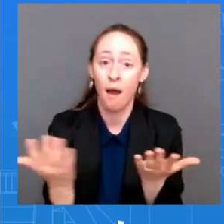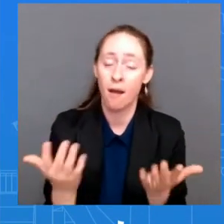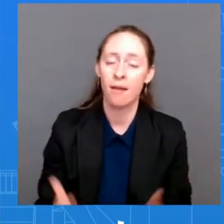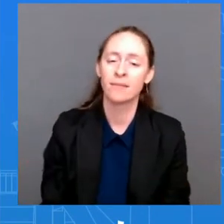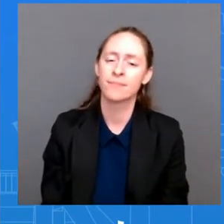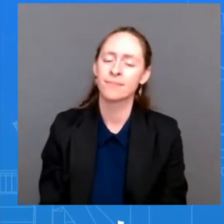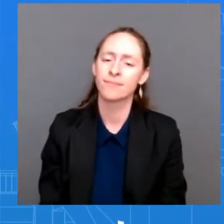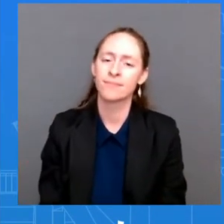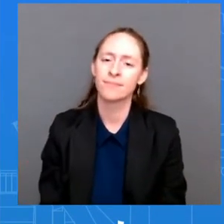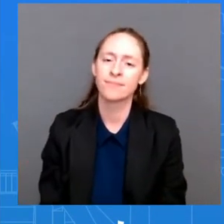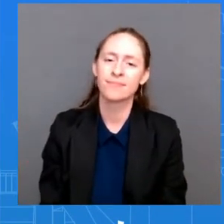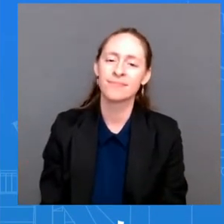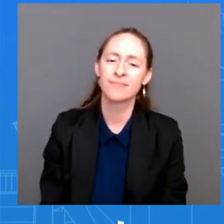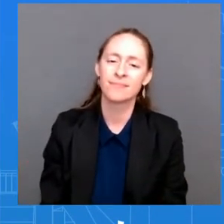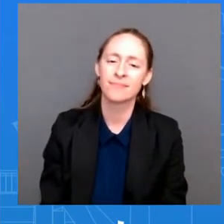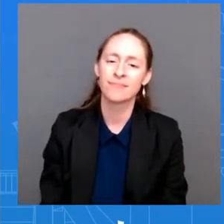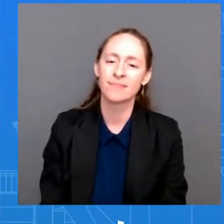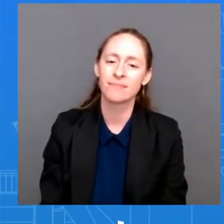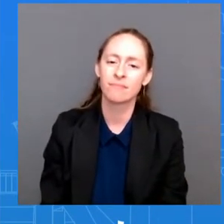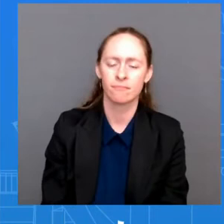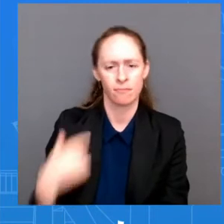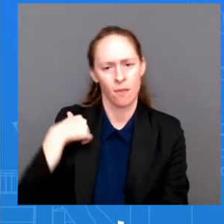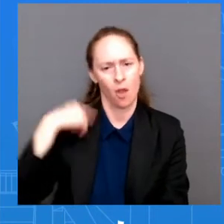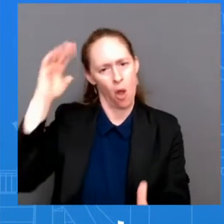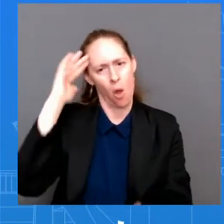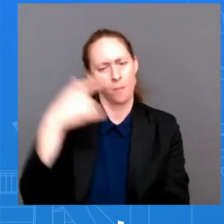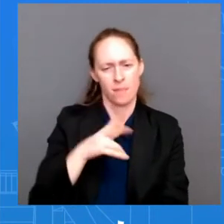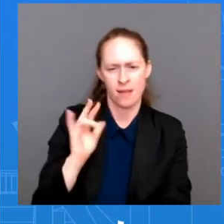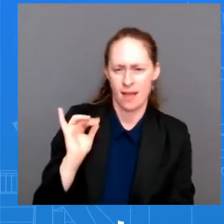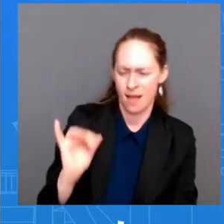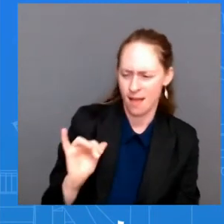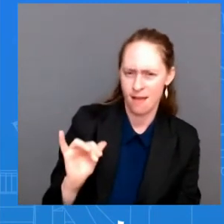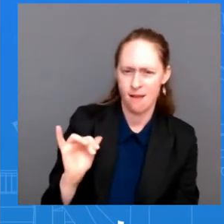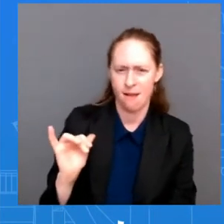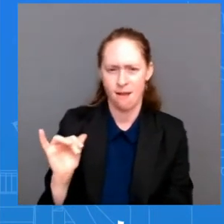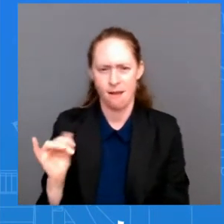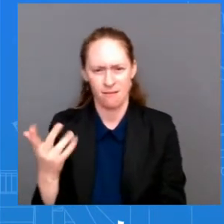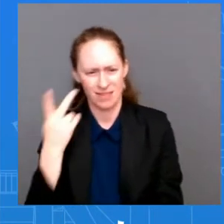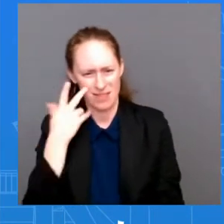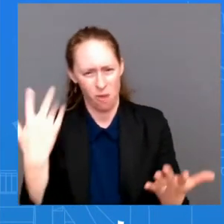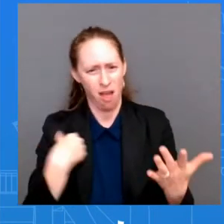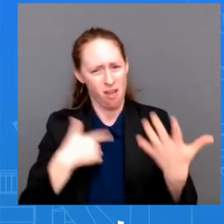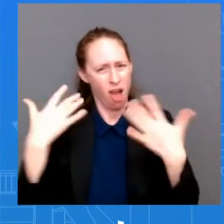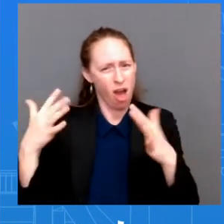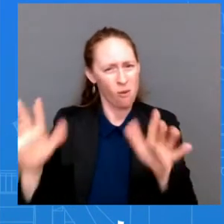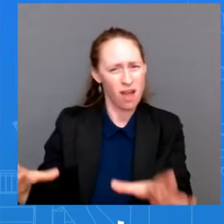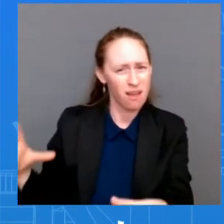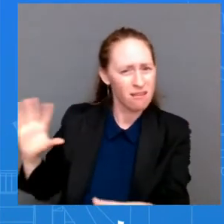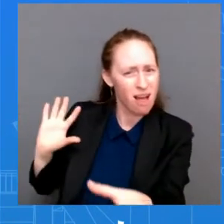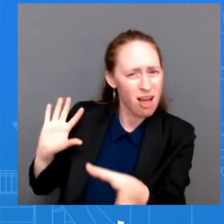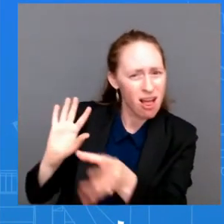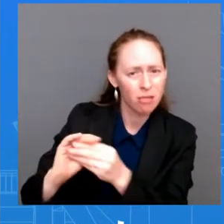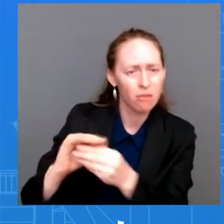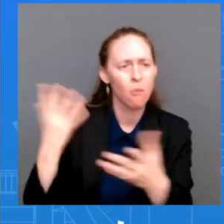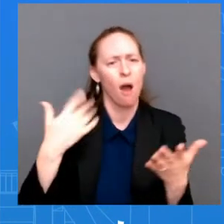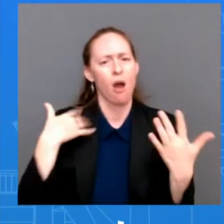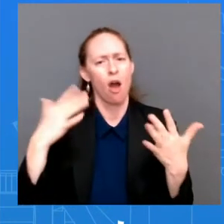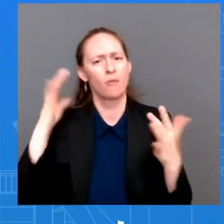and everything we've said, including during the President's phone call, is that we're being consistent. There's no change.